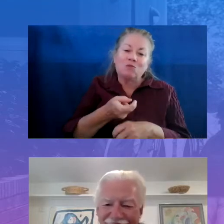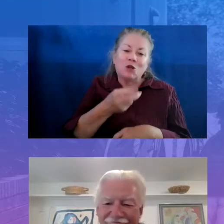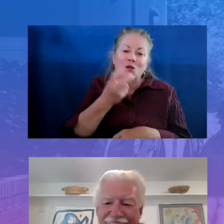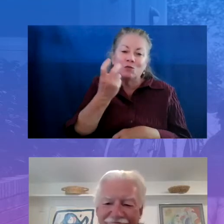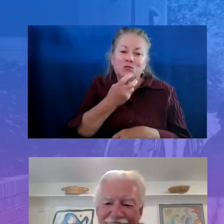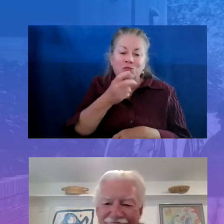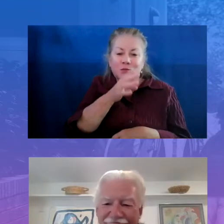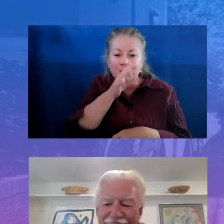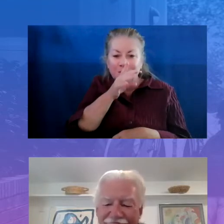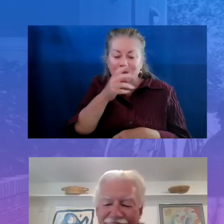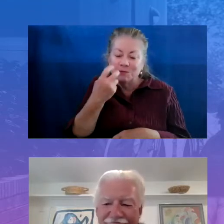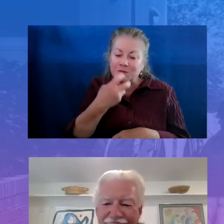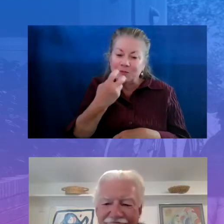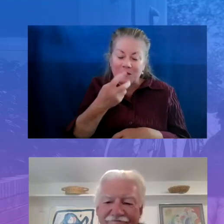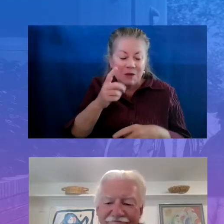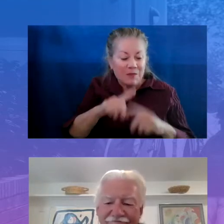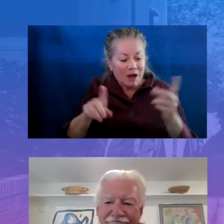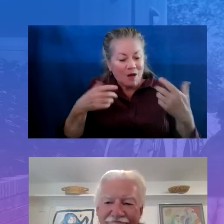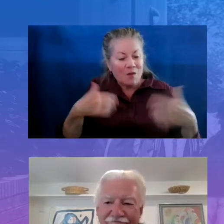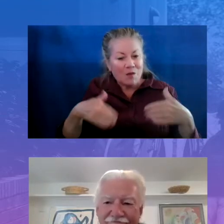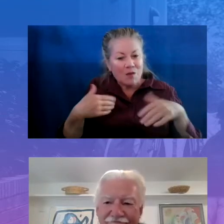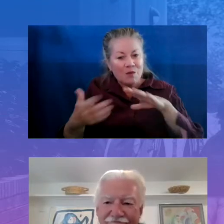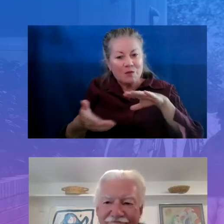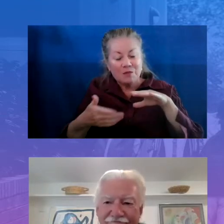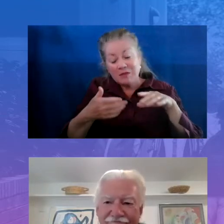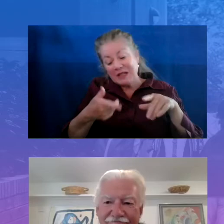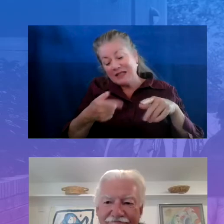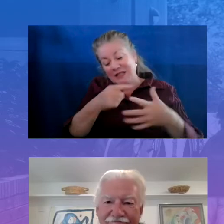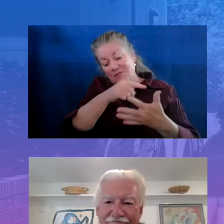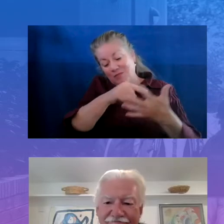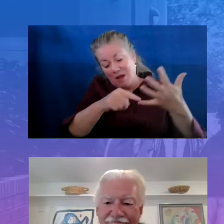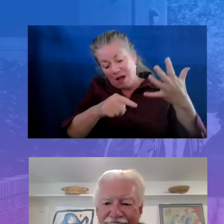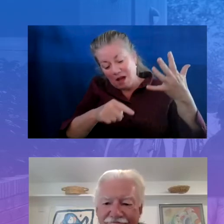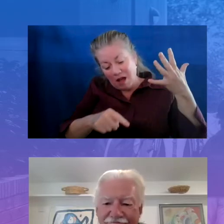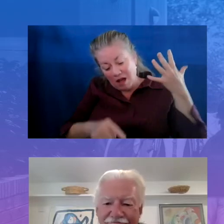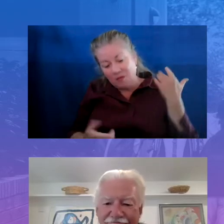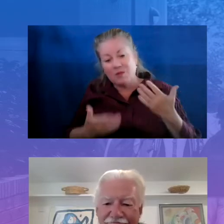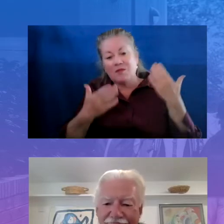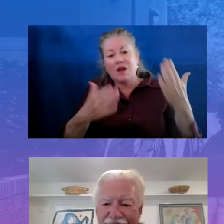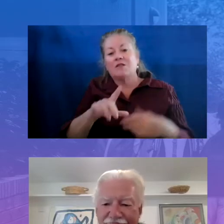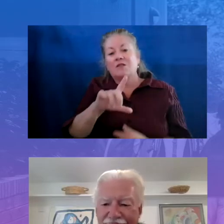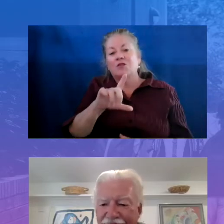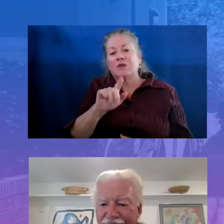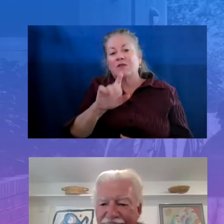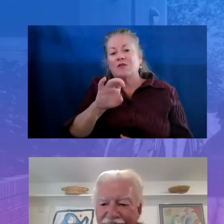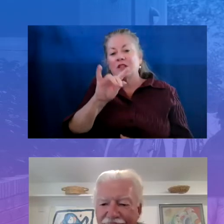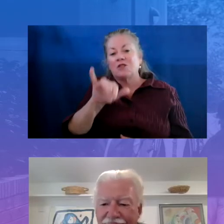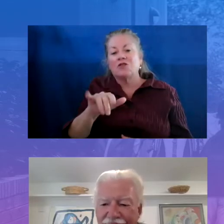provide to 21st Century subgrantees as well as the membership